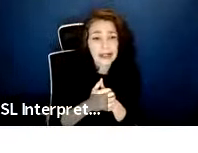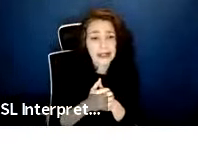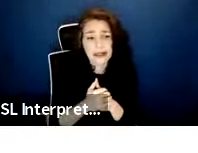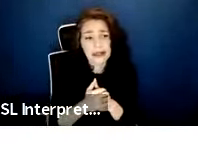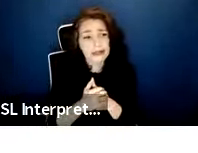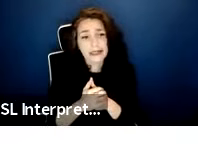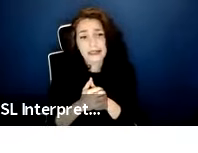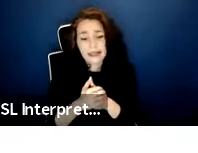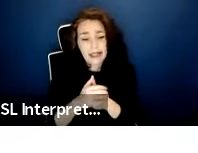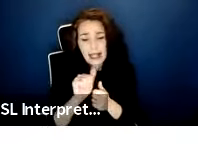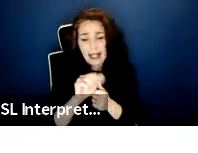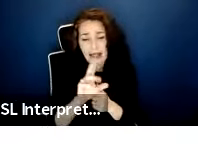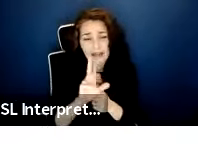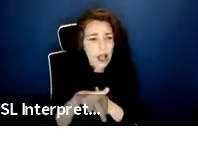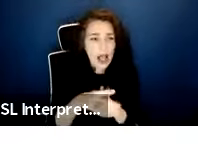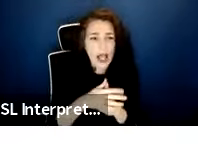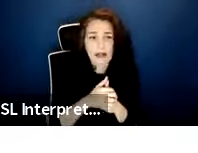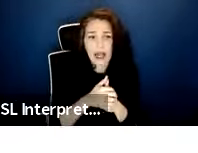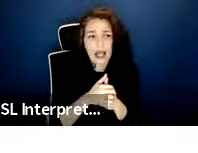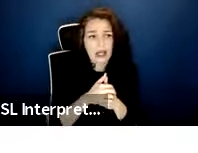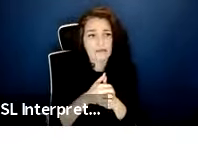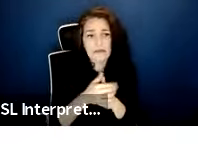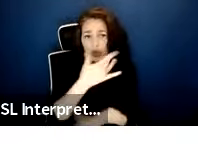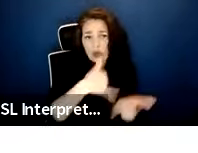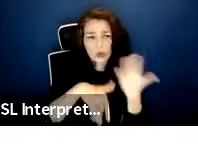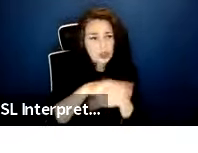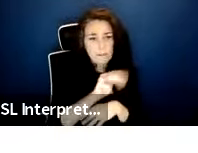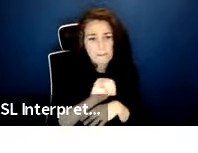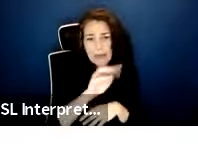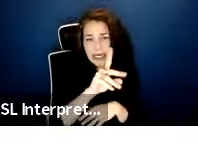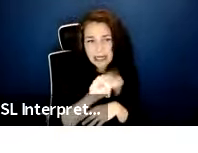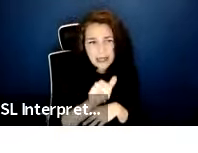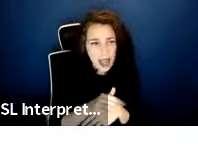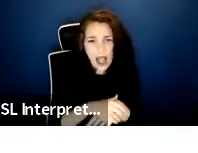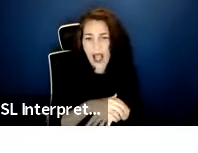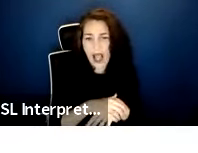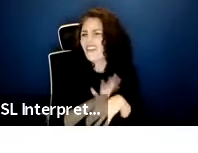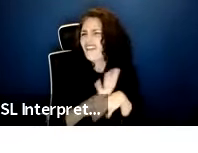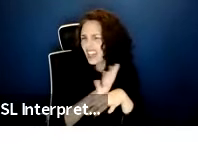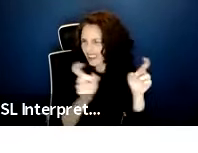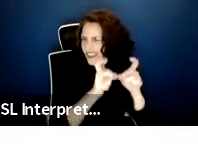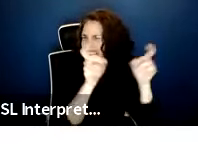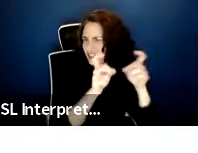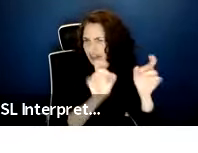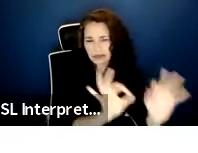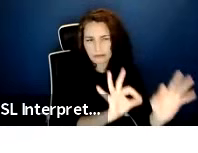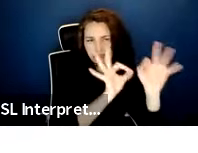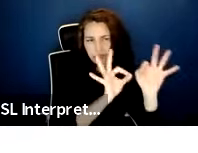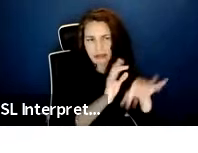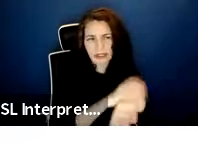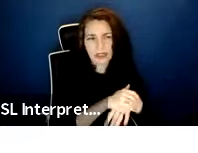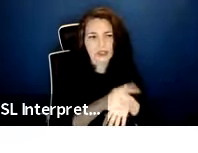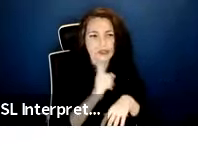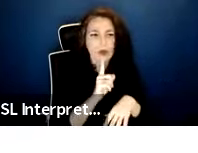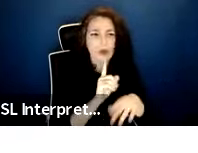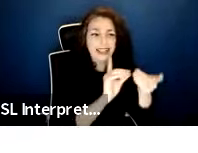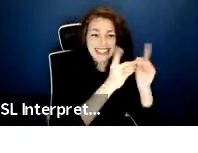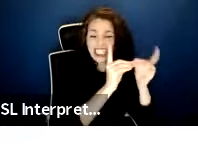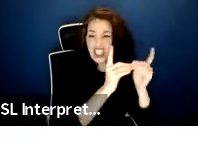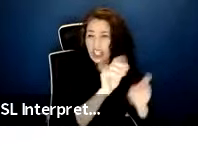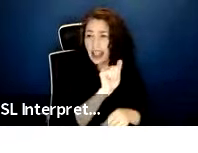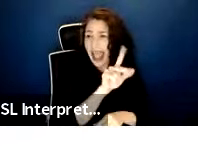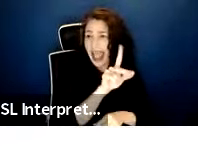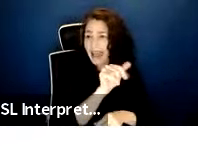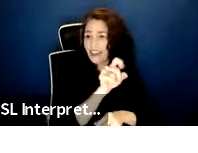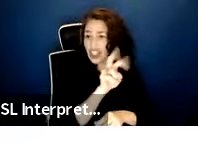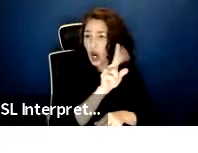festivals, that sort of thing, this is a perfect fit. This agreement prohibits digital avatars and digital scanning, including voice. If you have